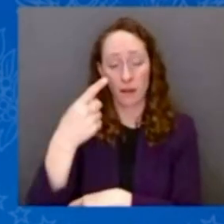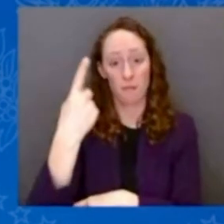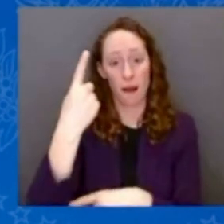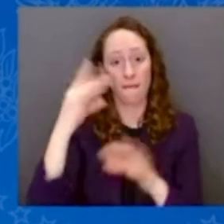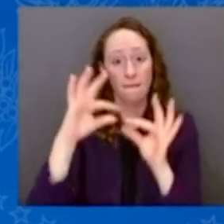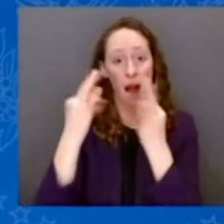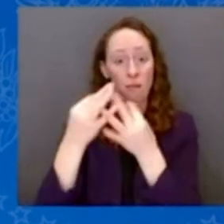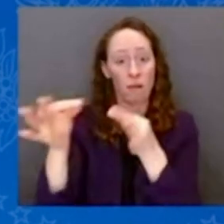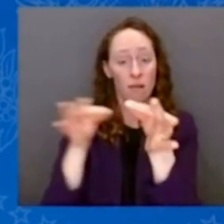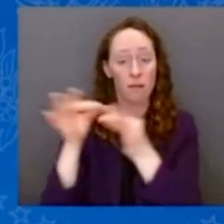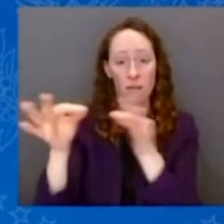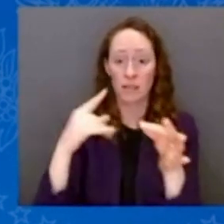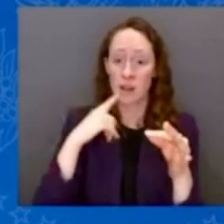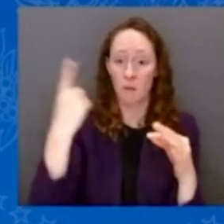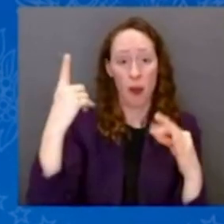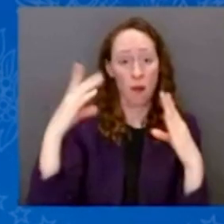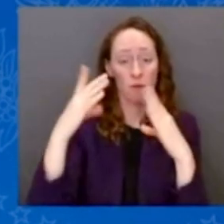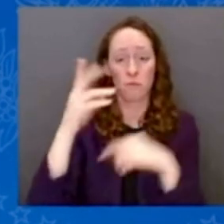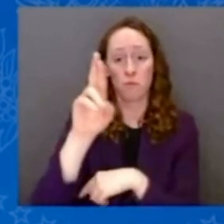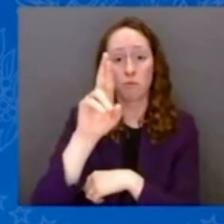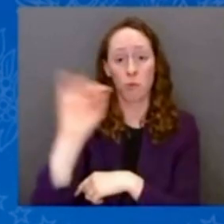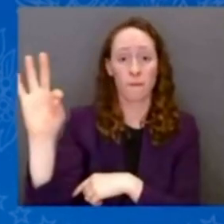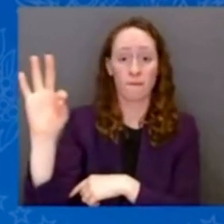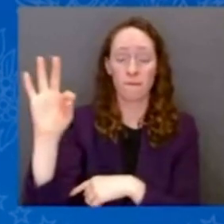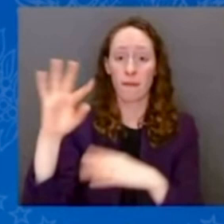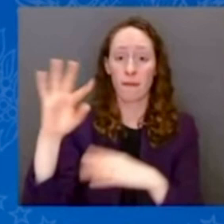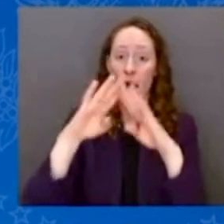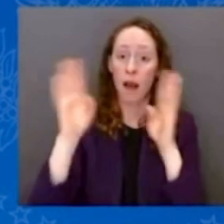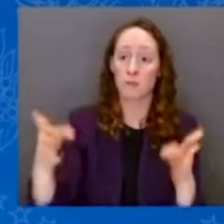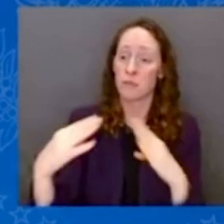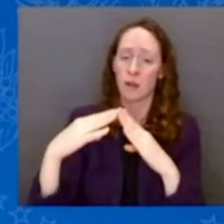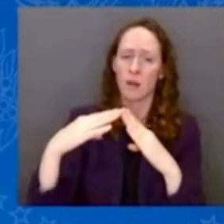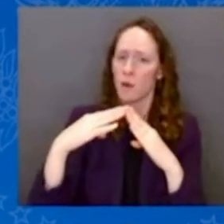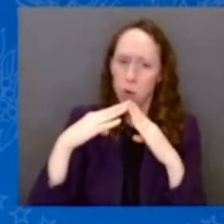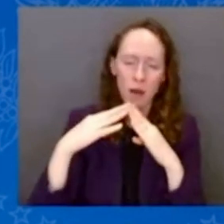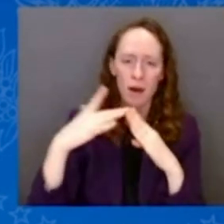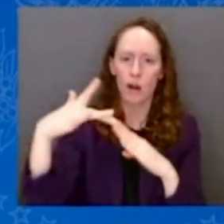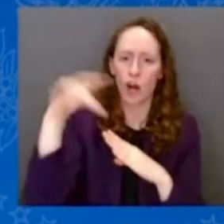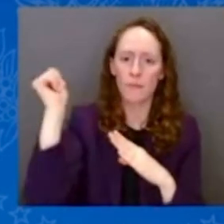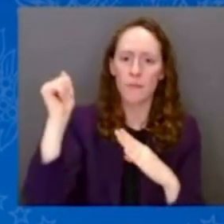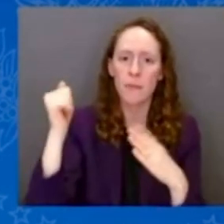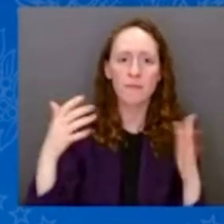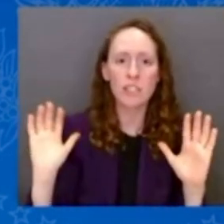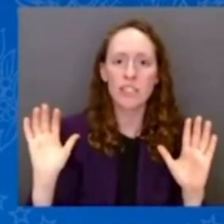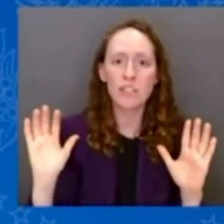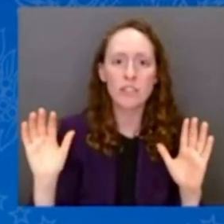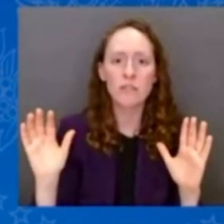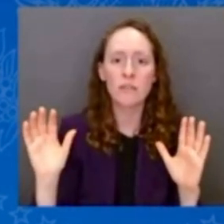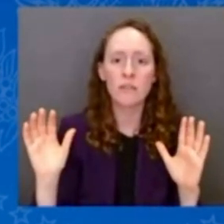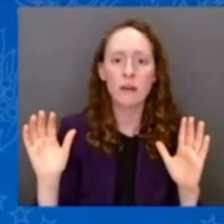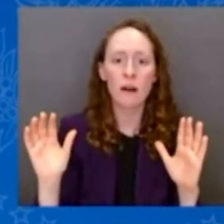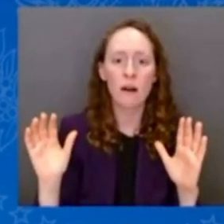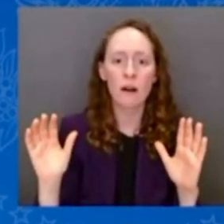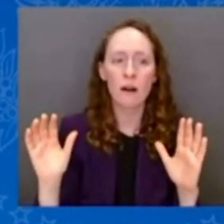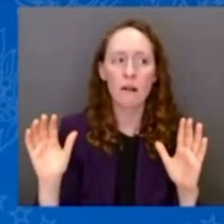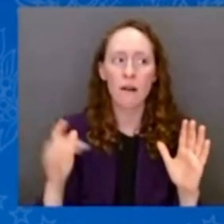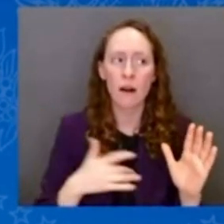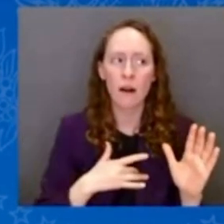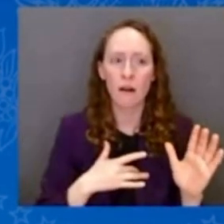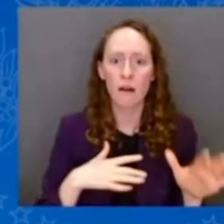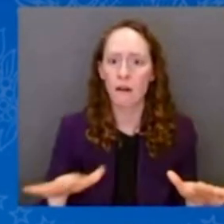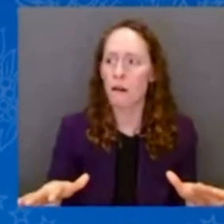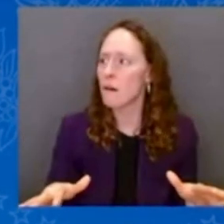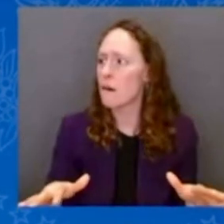All of a sudden it was quiet. Before I knew it, the Red Cross was out front. Before I knew it, and went on to talk about the neighbors that helped.